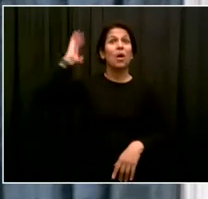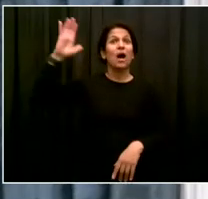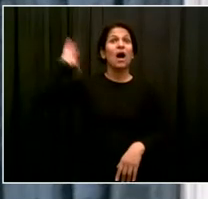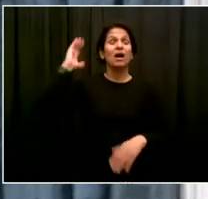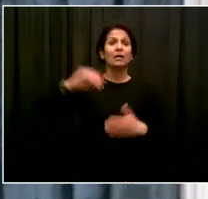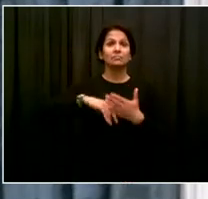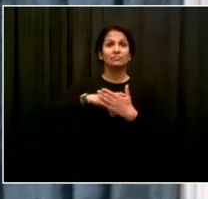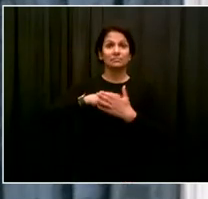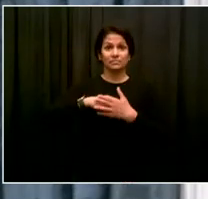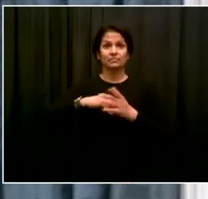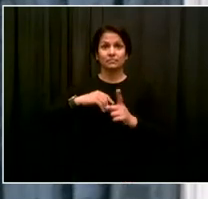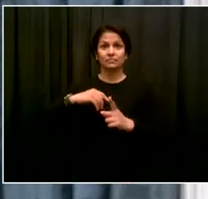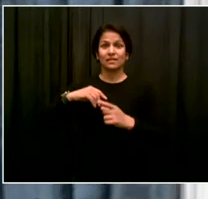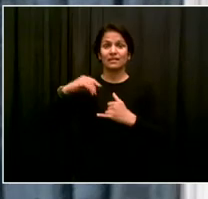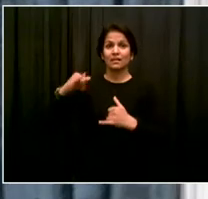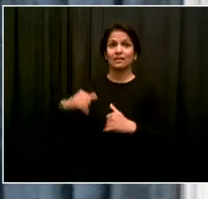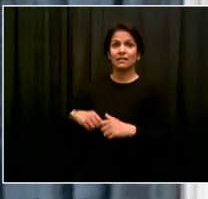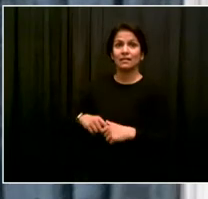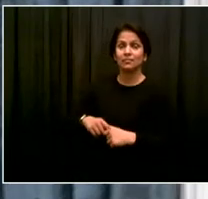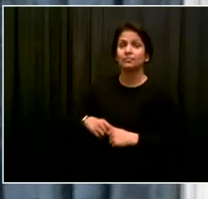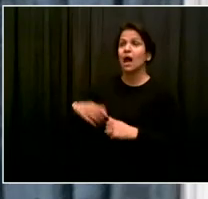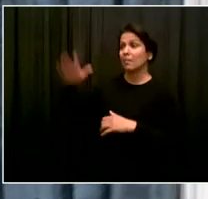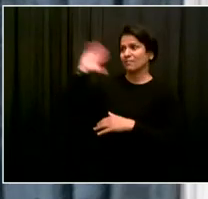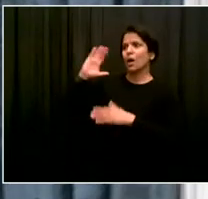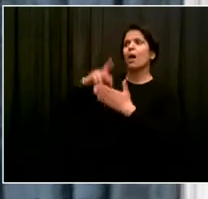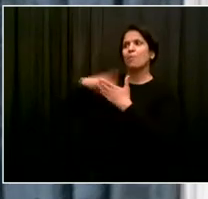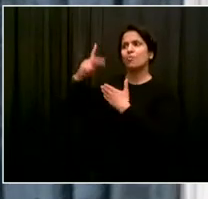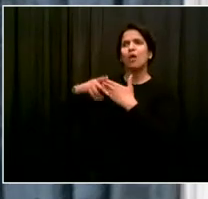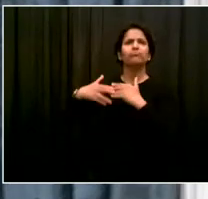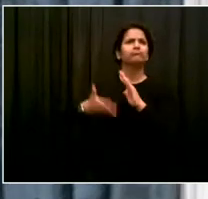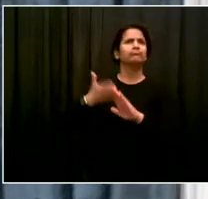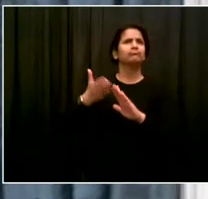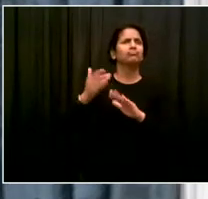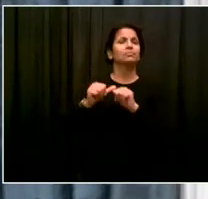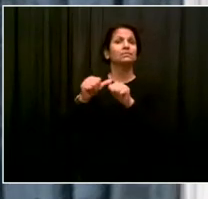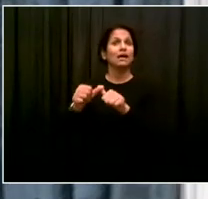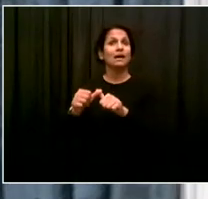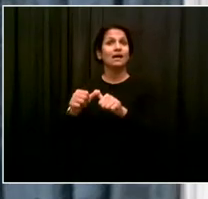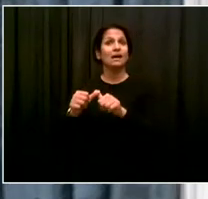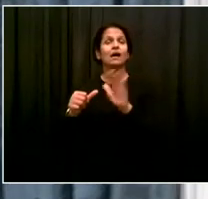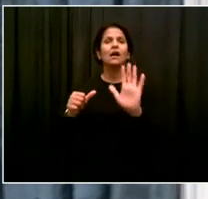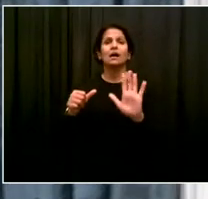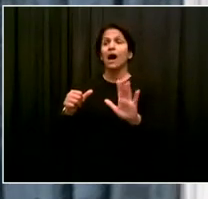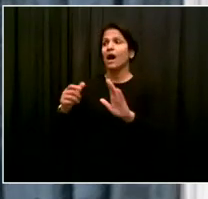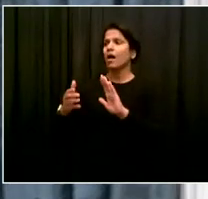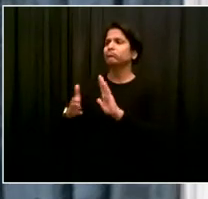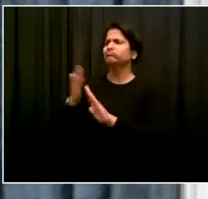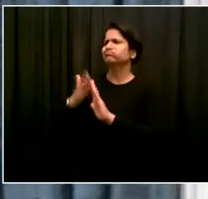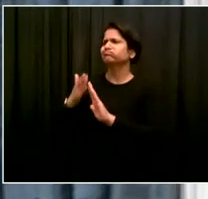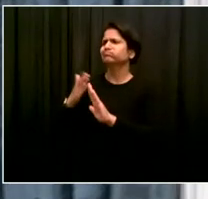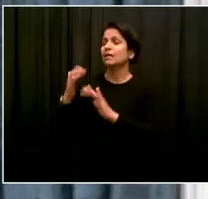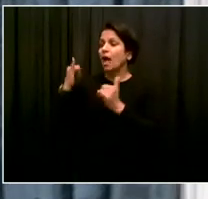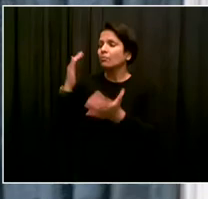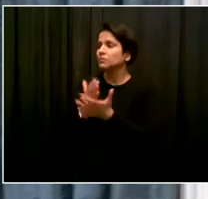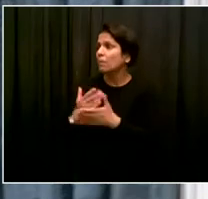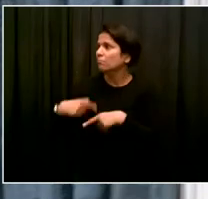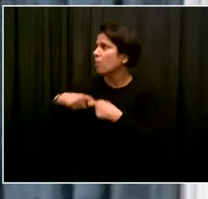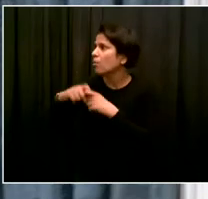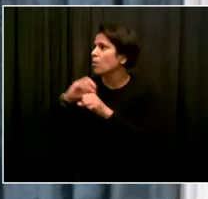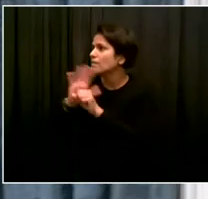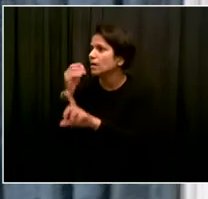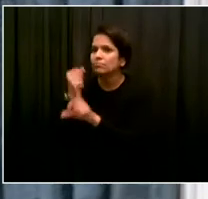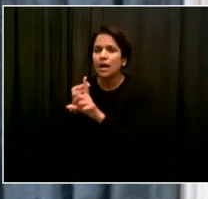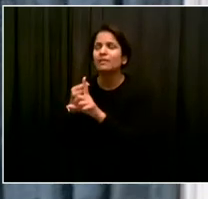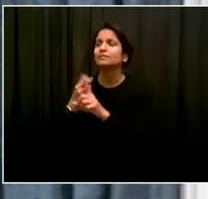So in conjunction with this tailored opt-in program for curbside service, the expanded community composting